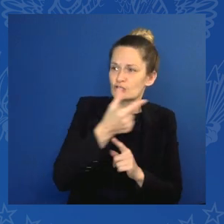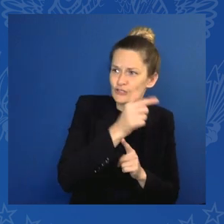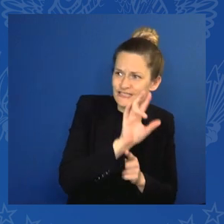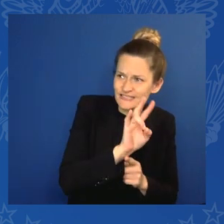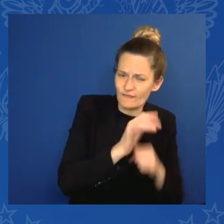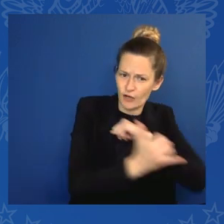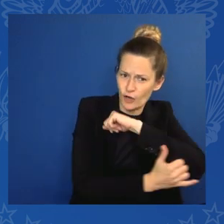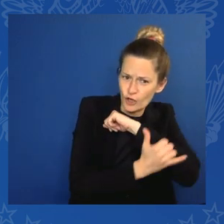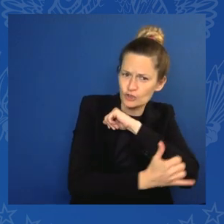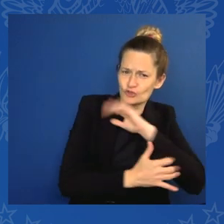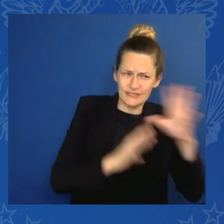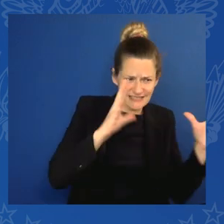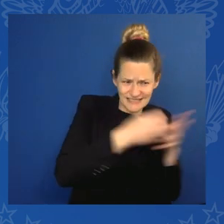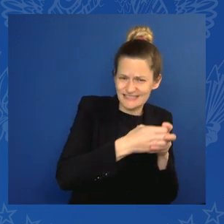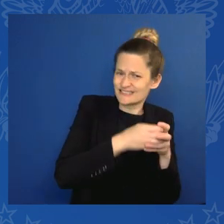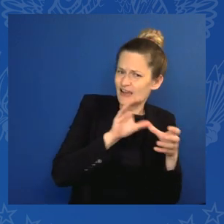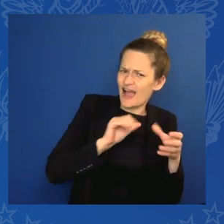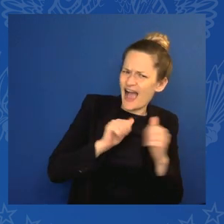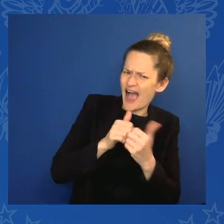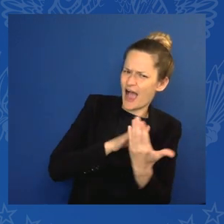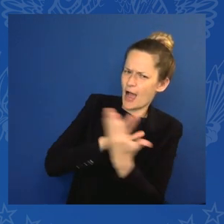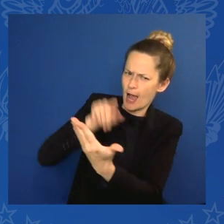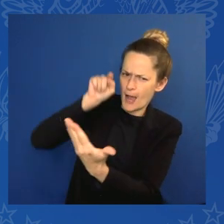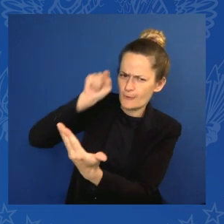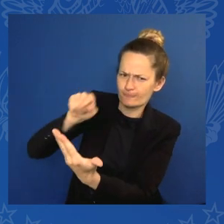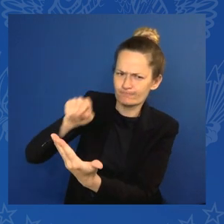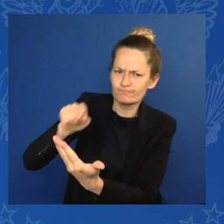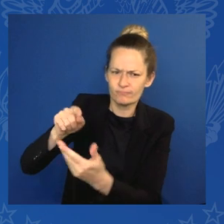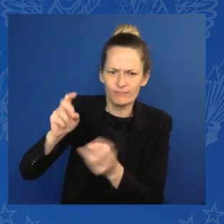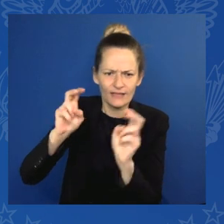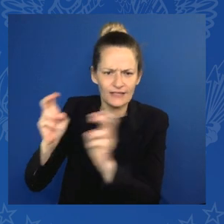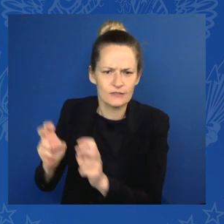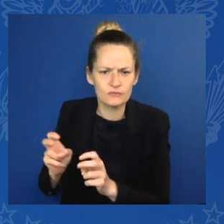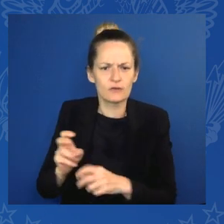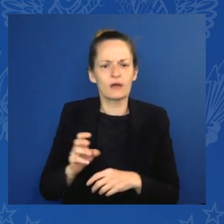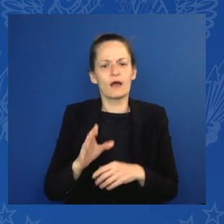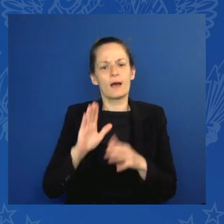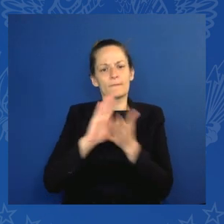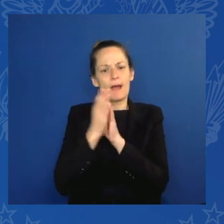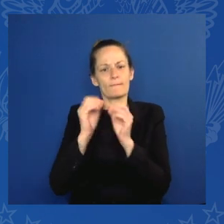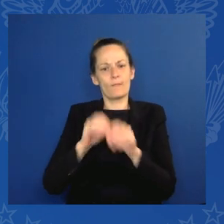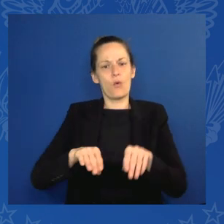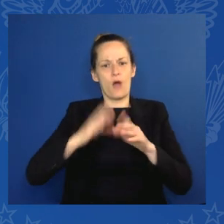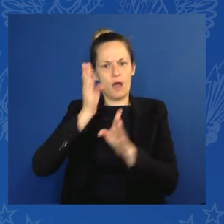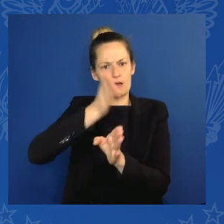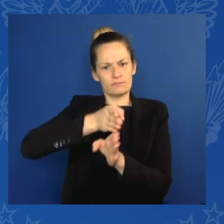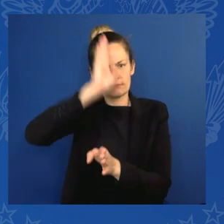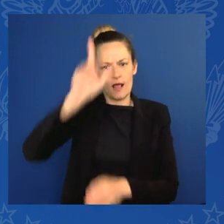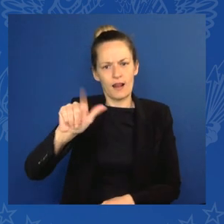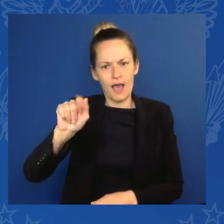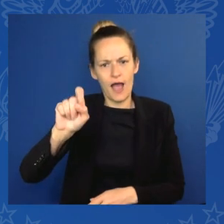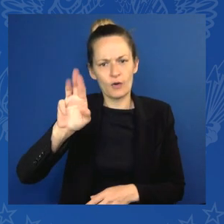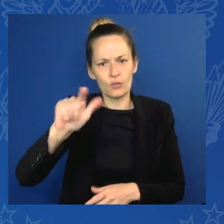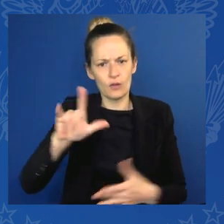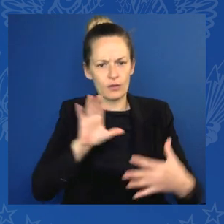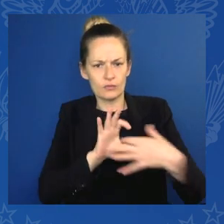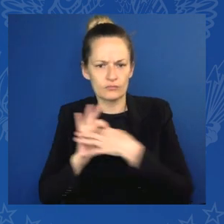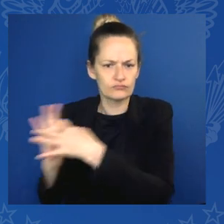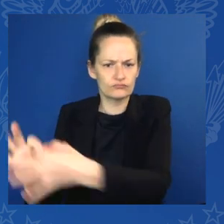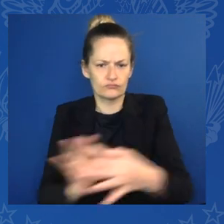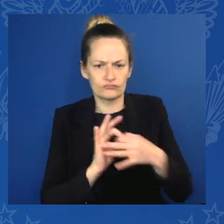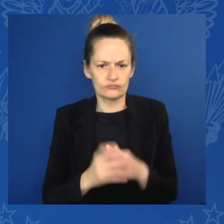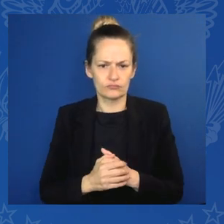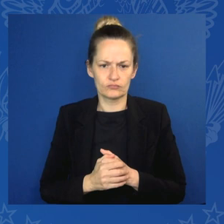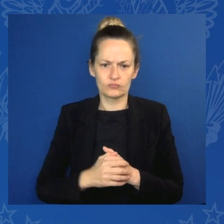multilateral development banks. I want to be clear. This isn't aid or charity. It's an investment that will deliver